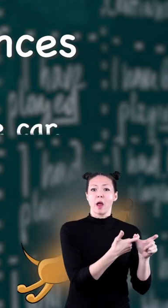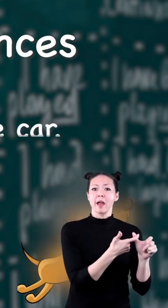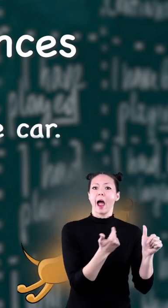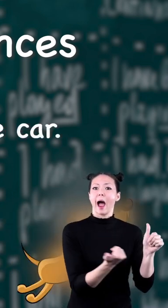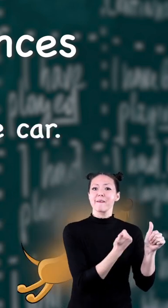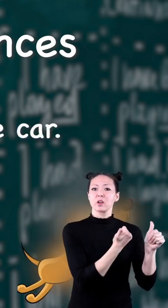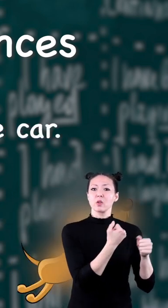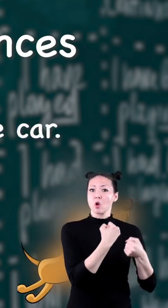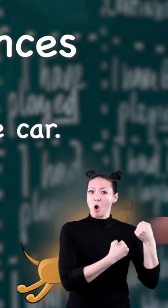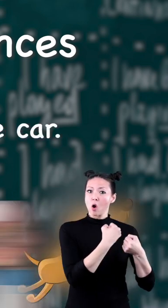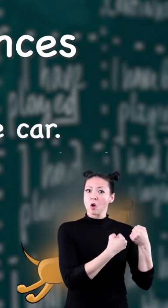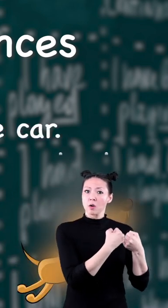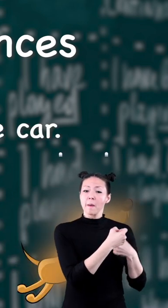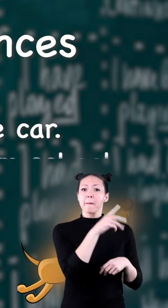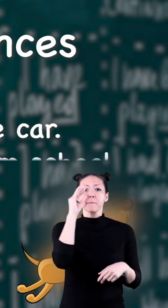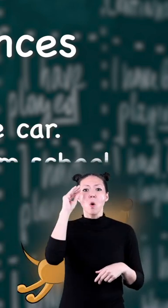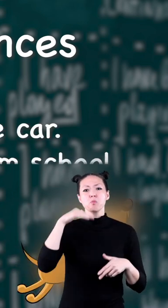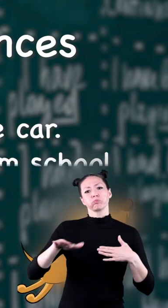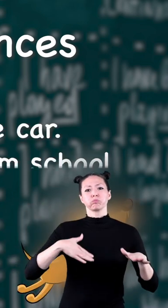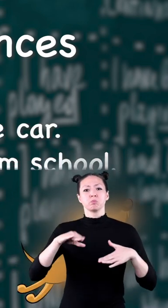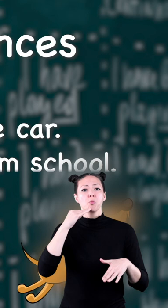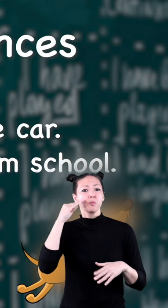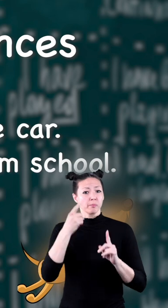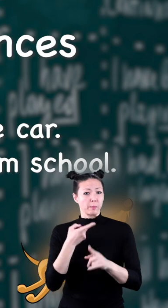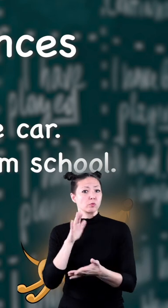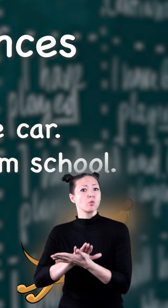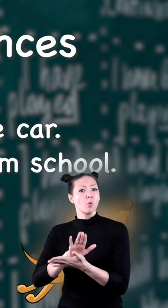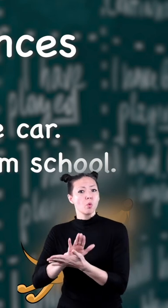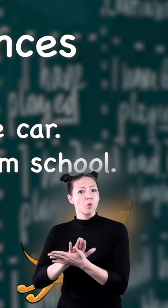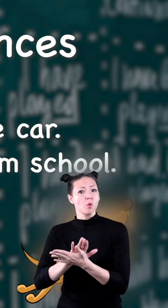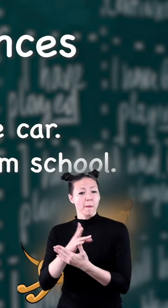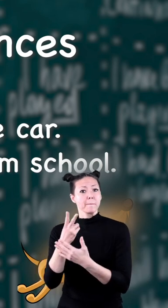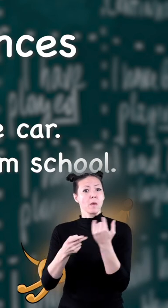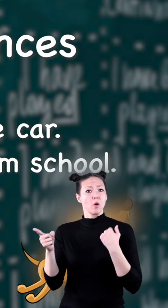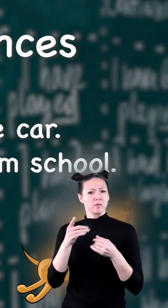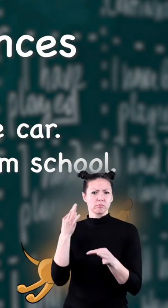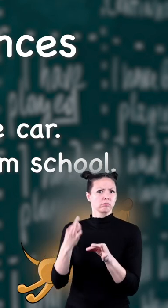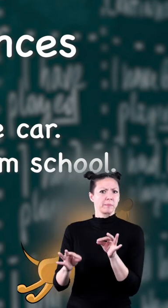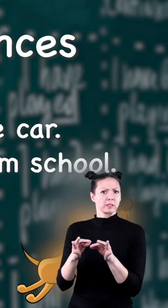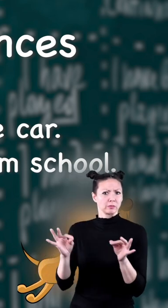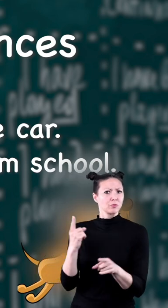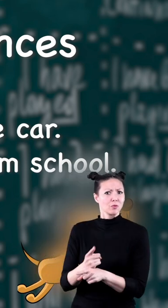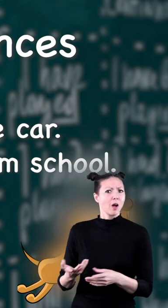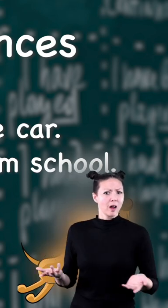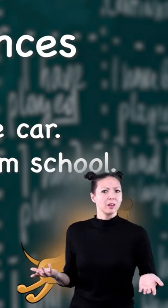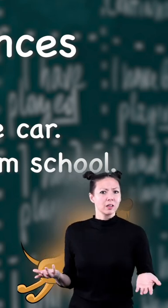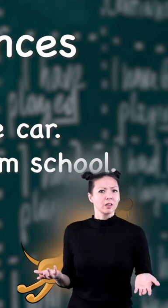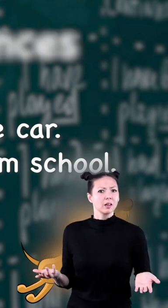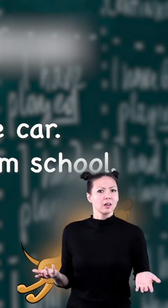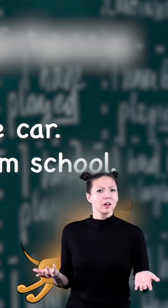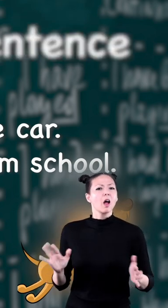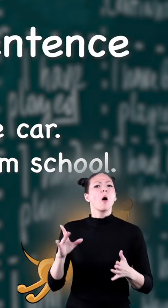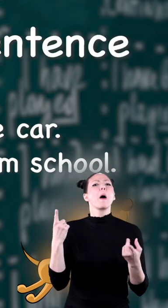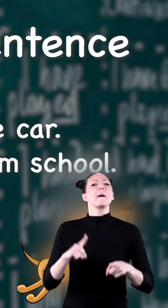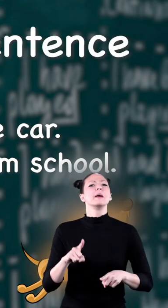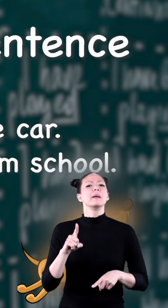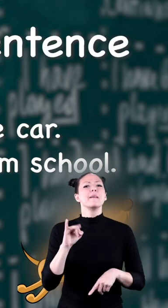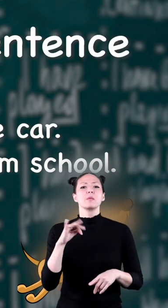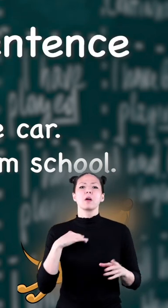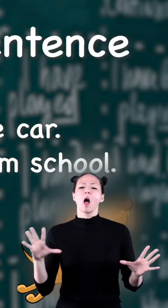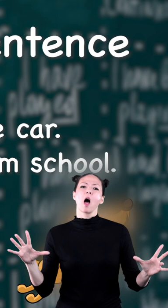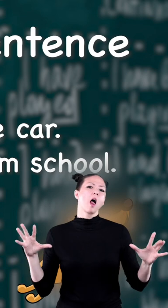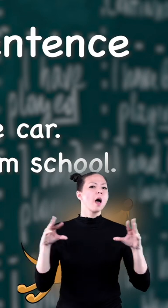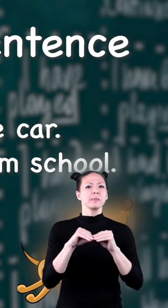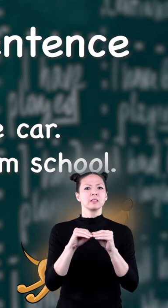ran after the car the boy walked home from school they're both simple sentences right but what